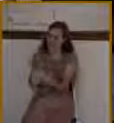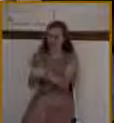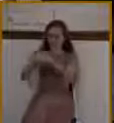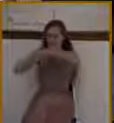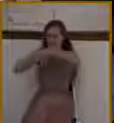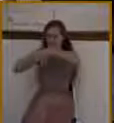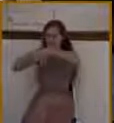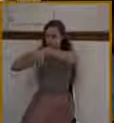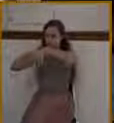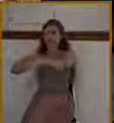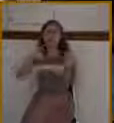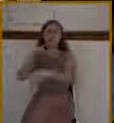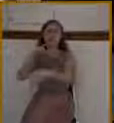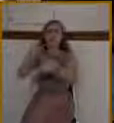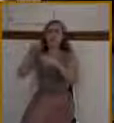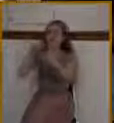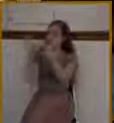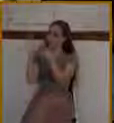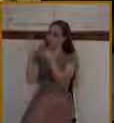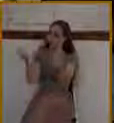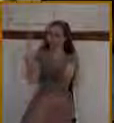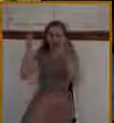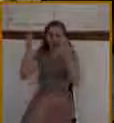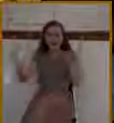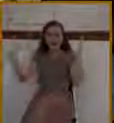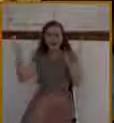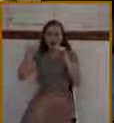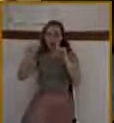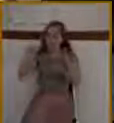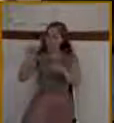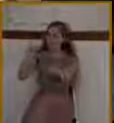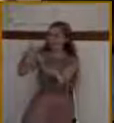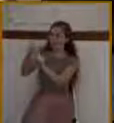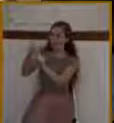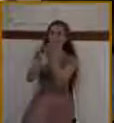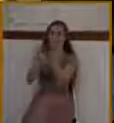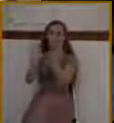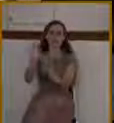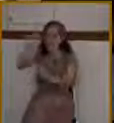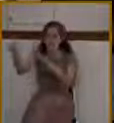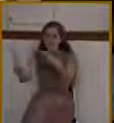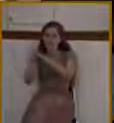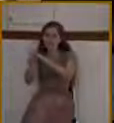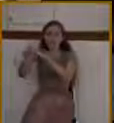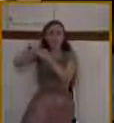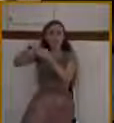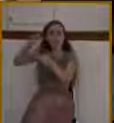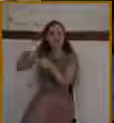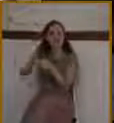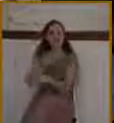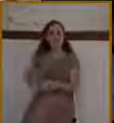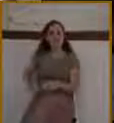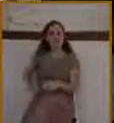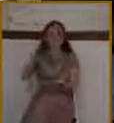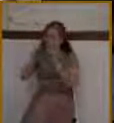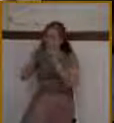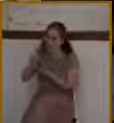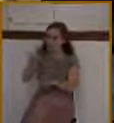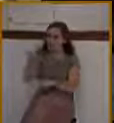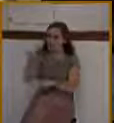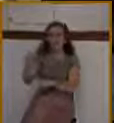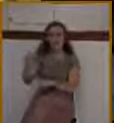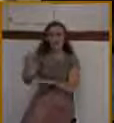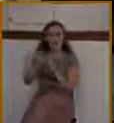he that cometh in the name of the Lord. Verse 10, blessed be the kingdom of our father David that cometh in the name of the Lord.